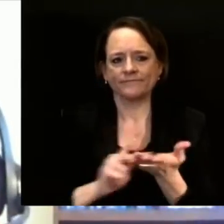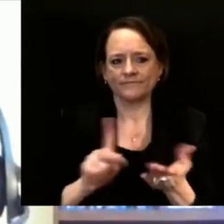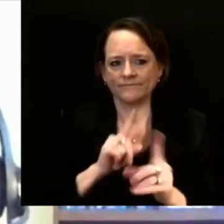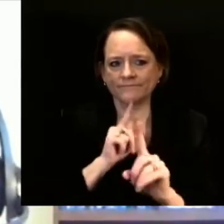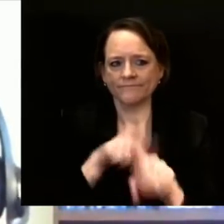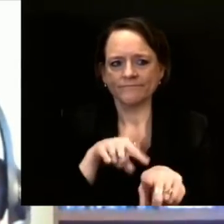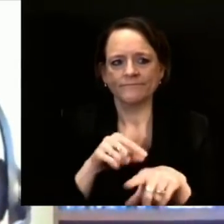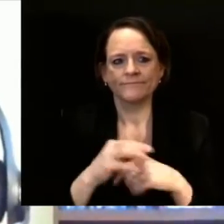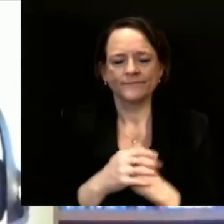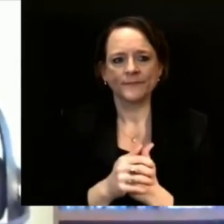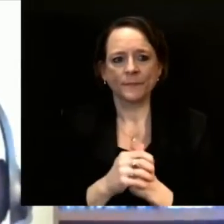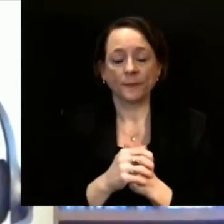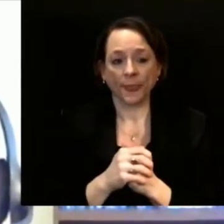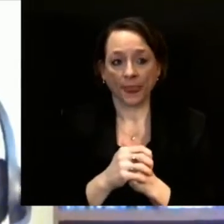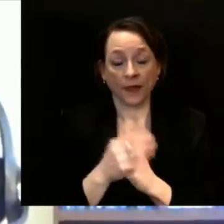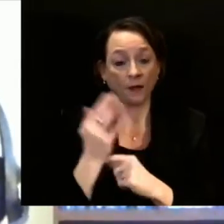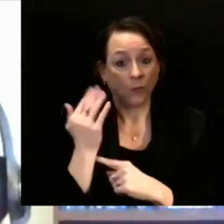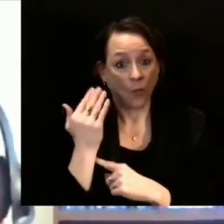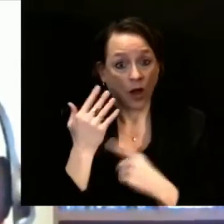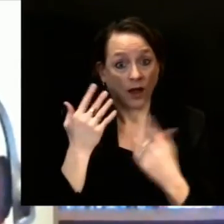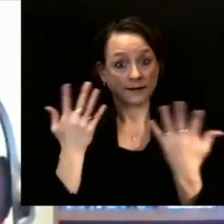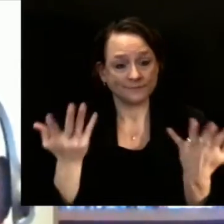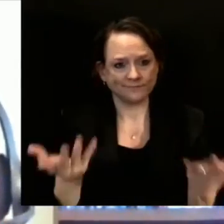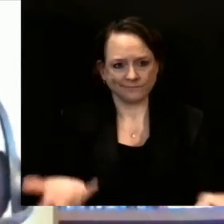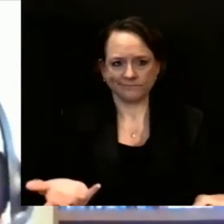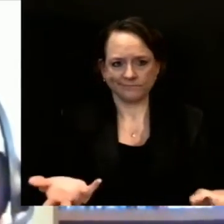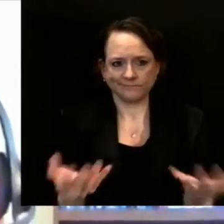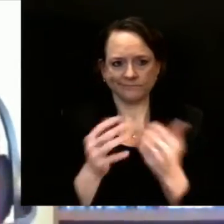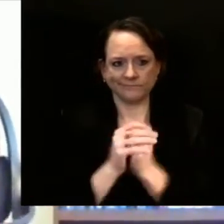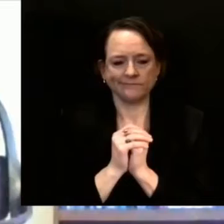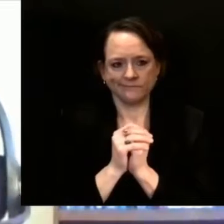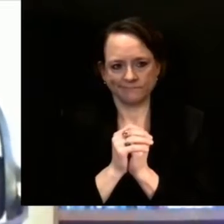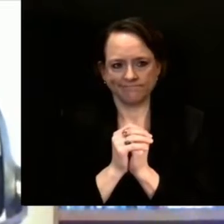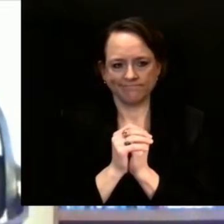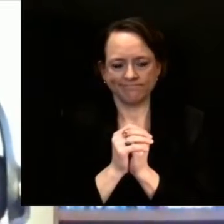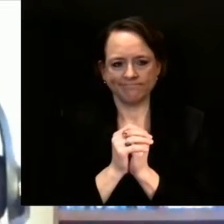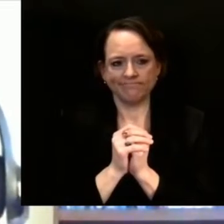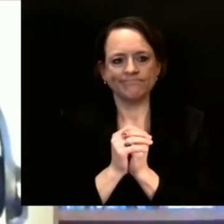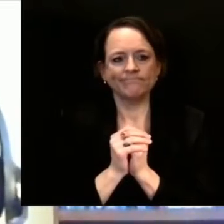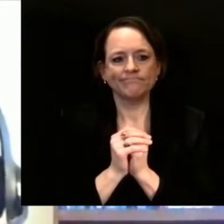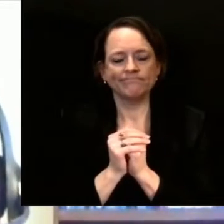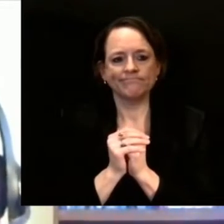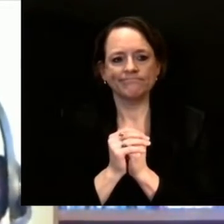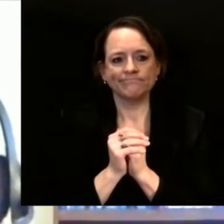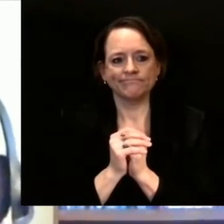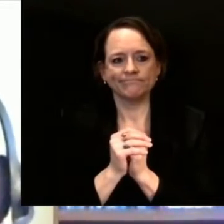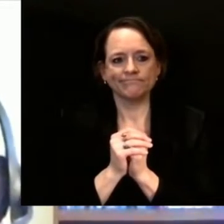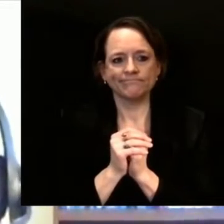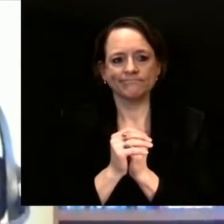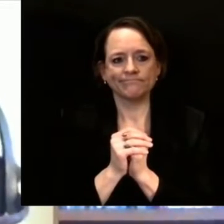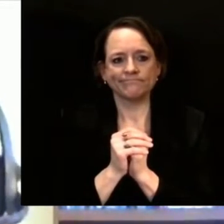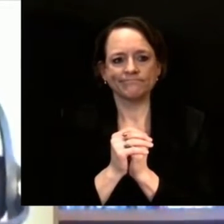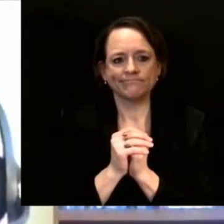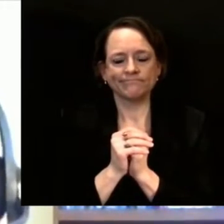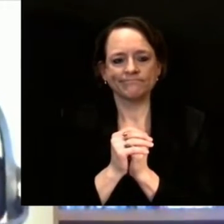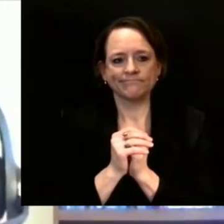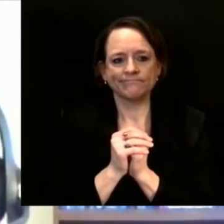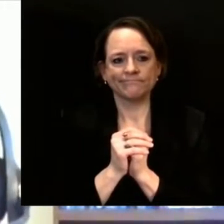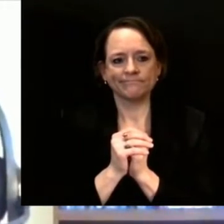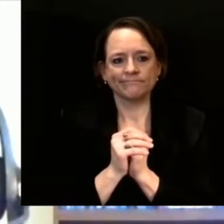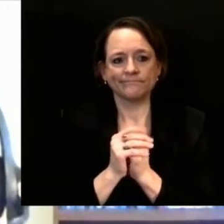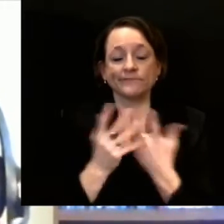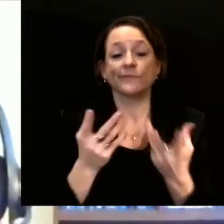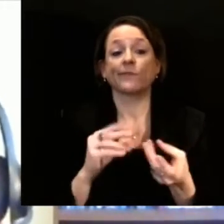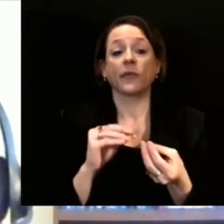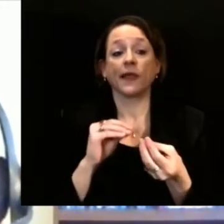us before, but it continues to keep us held back is the number of doses that we have tied up